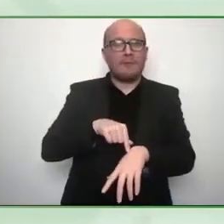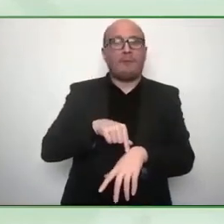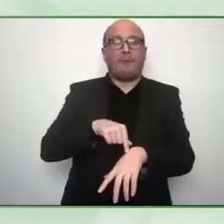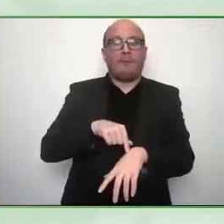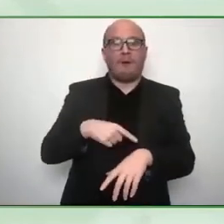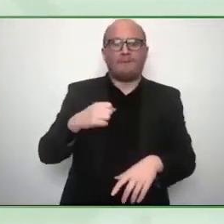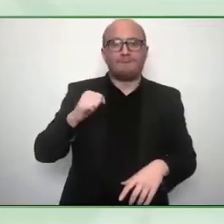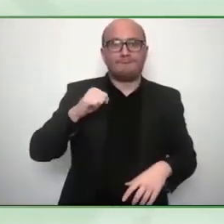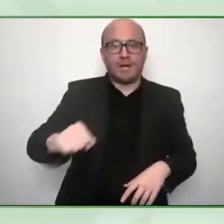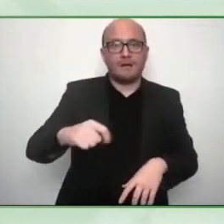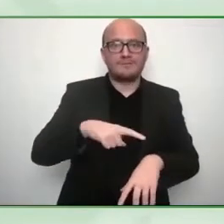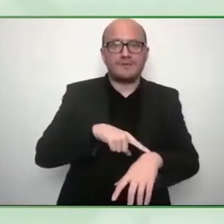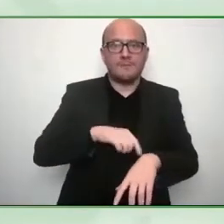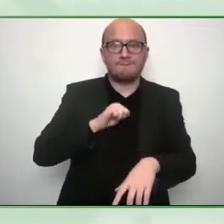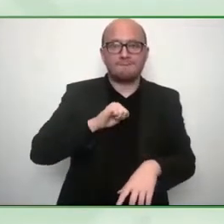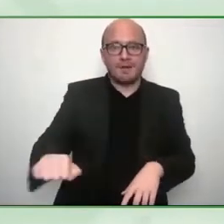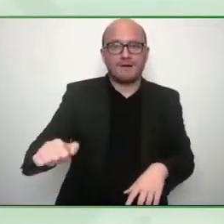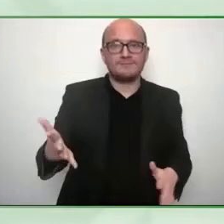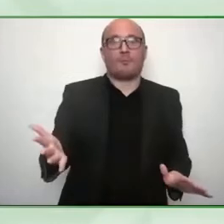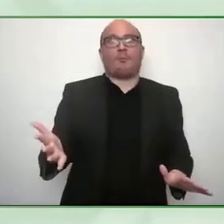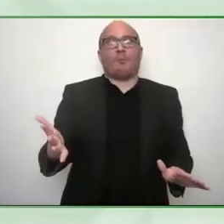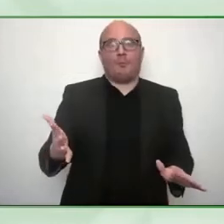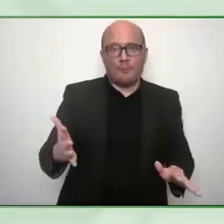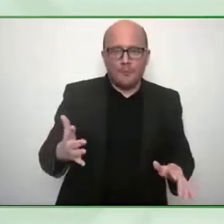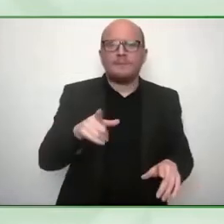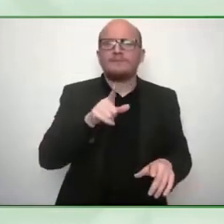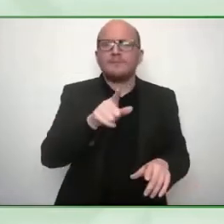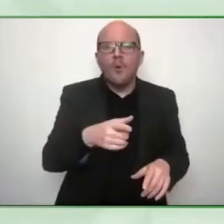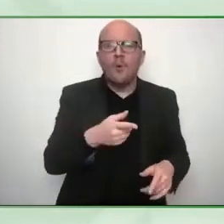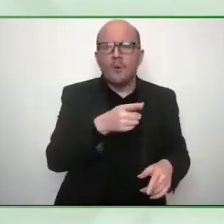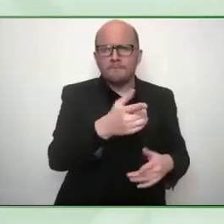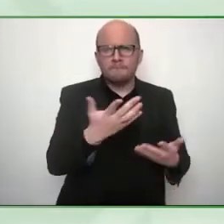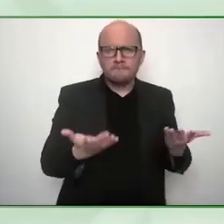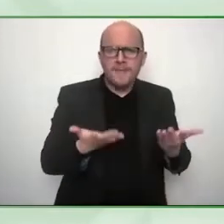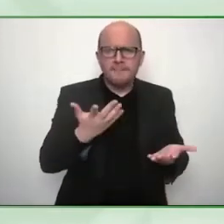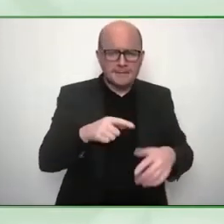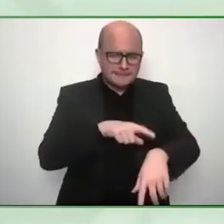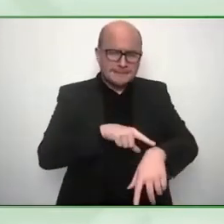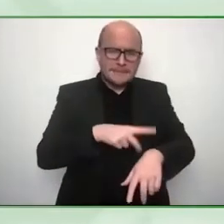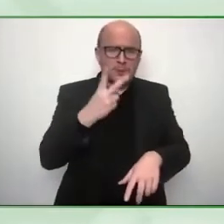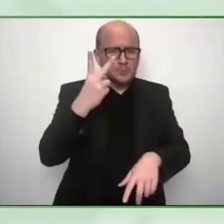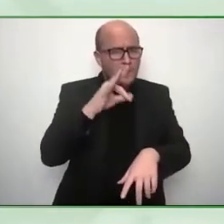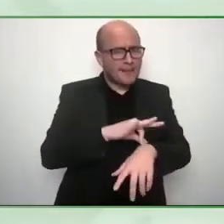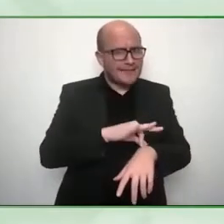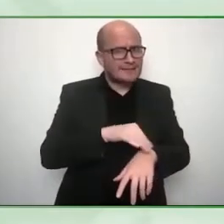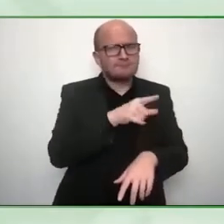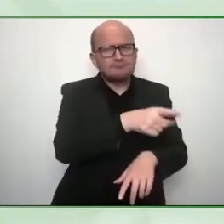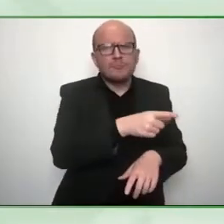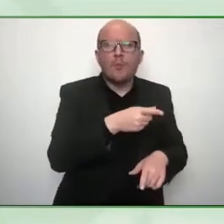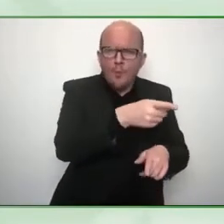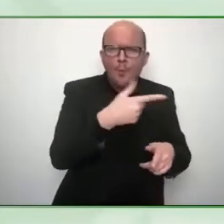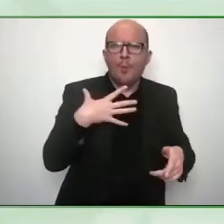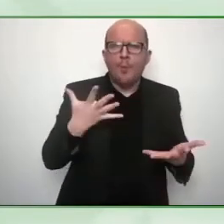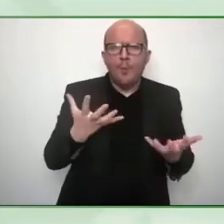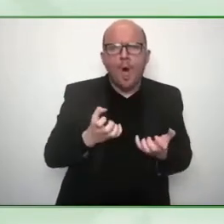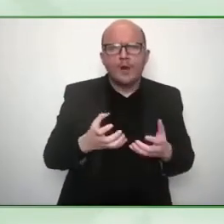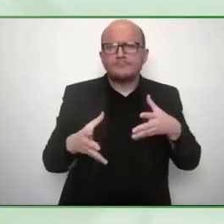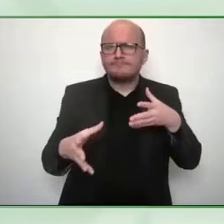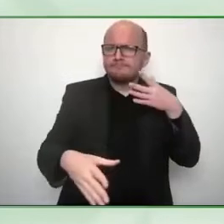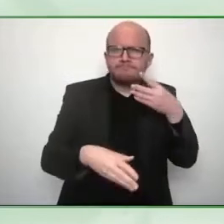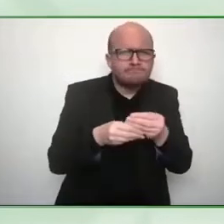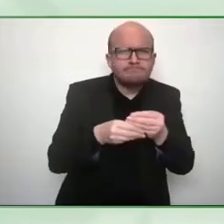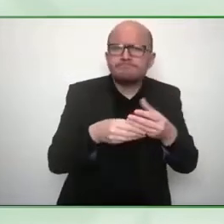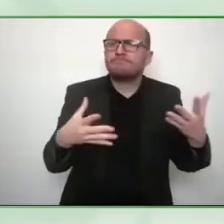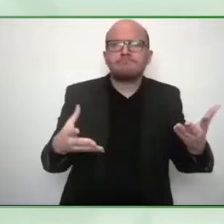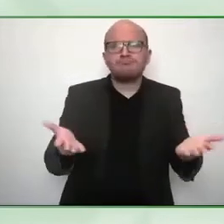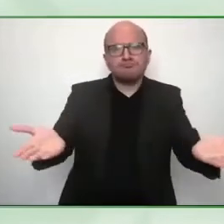um quick bit on call to action jason if you could yeah like like people watching this there's people watching live hopefully we're going to share this i'll share